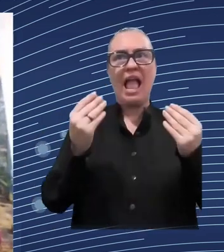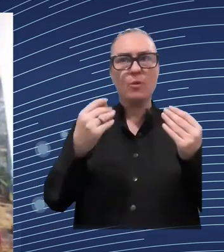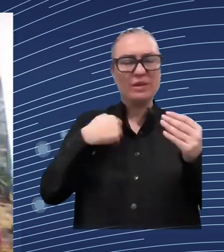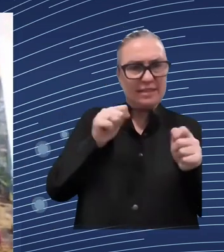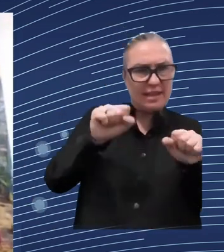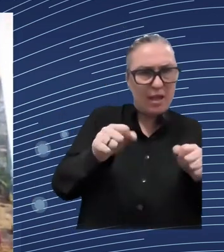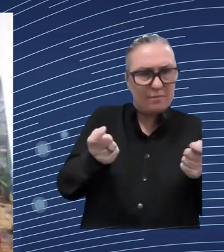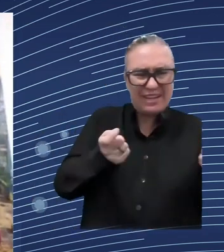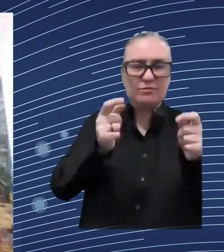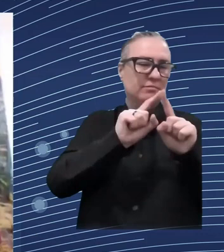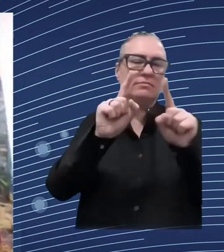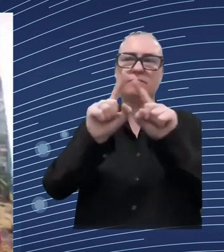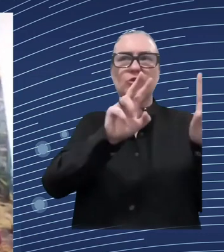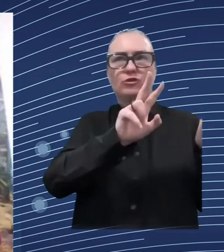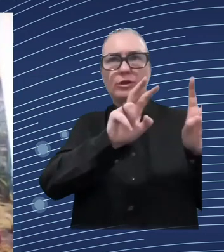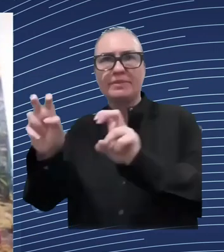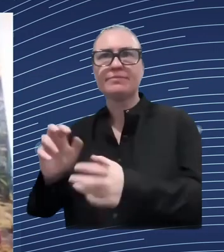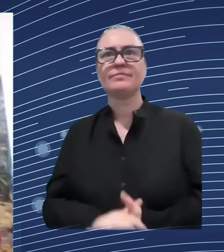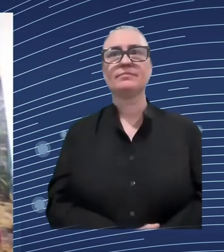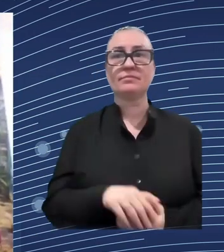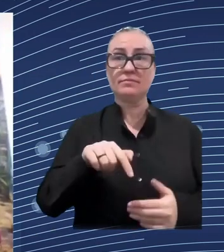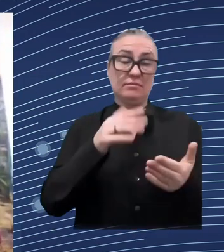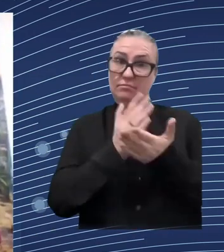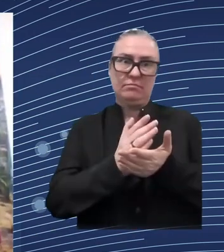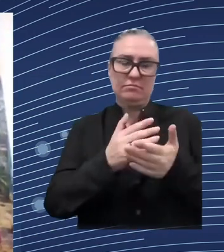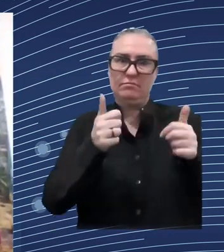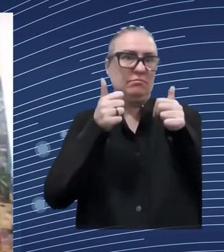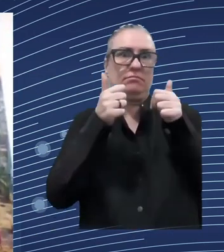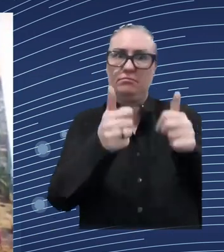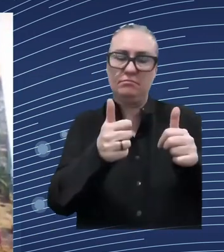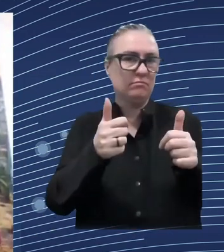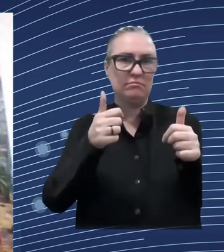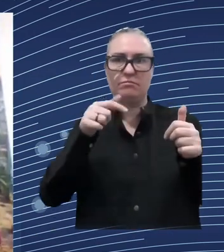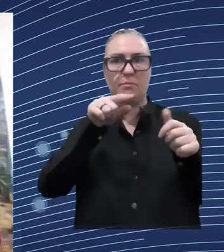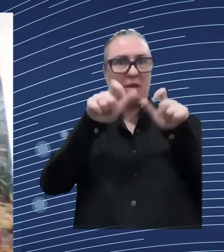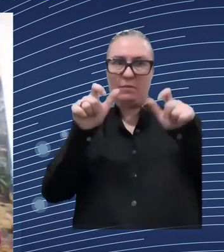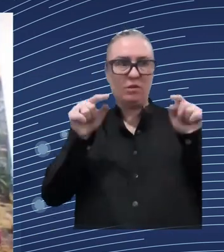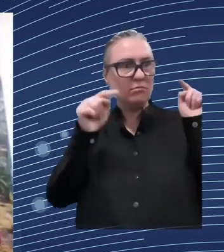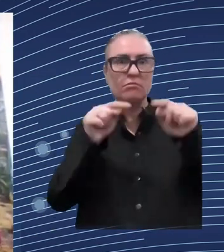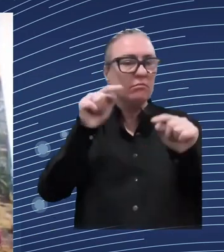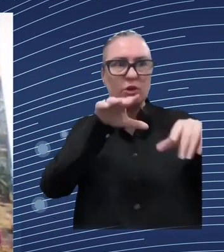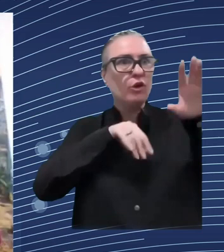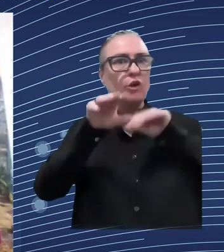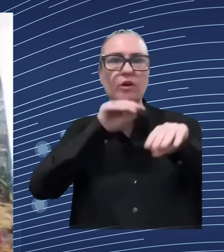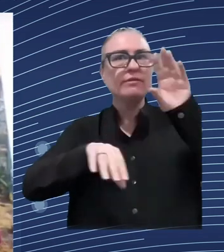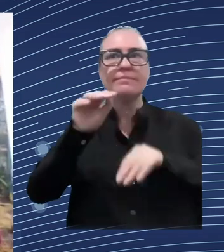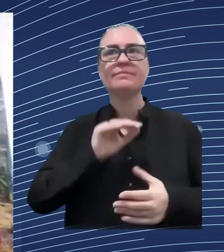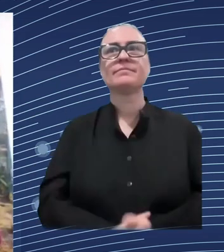ukraine i want to thank you very much for your support and therefore i'm sure that uh